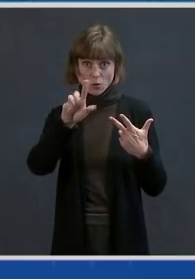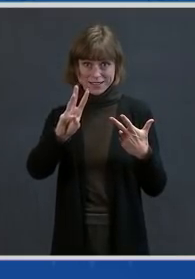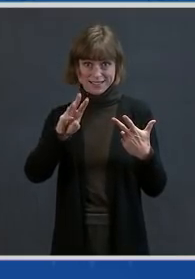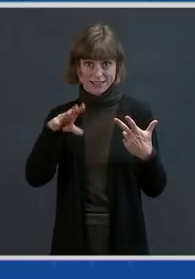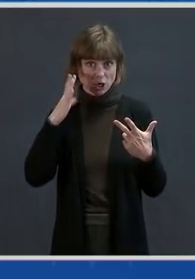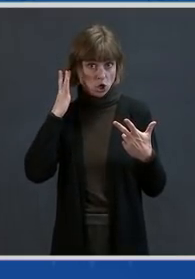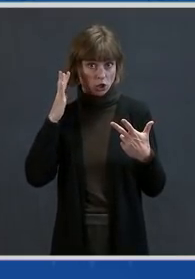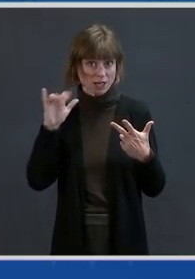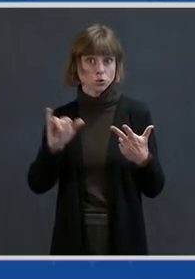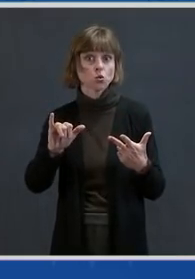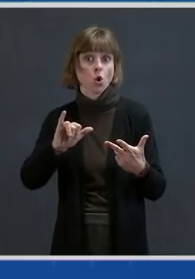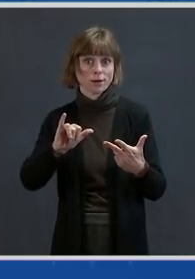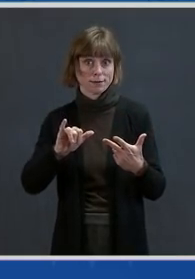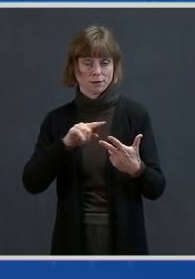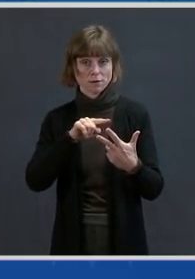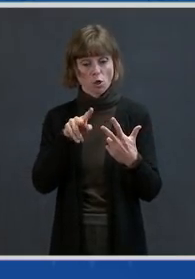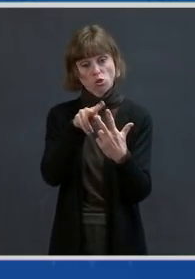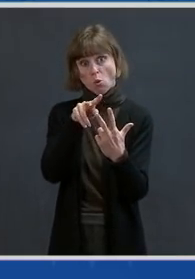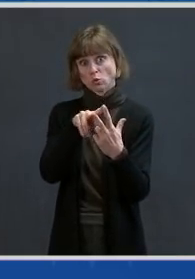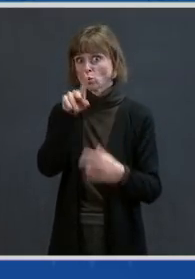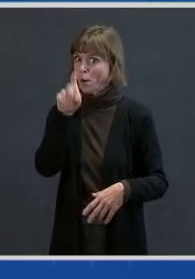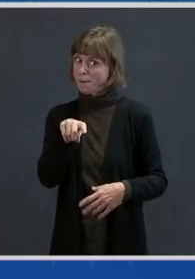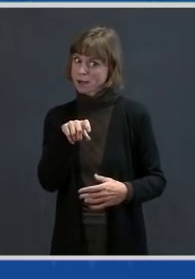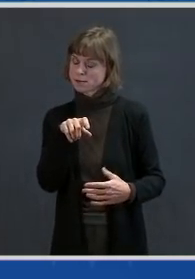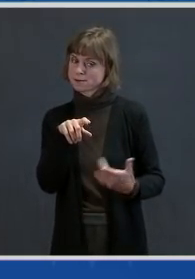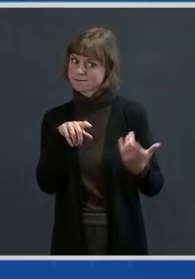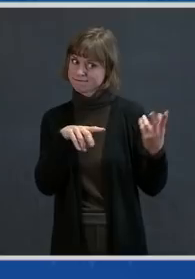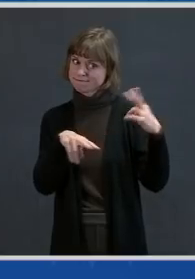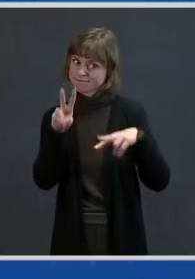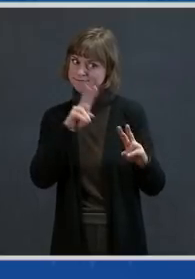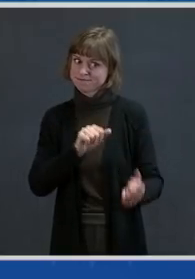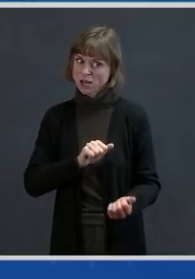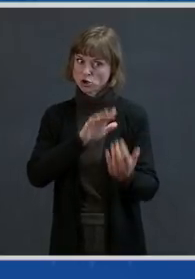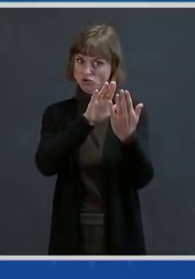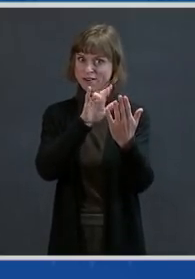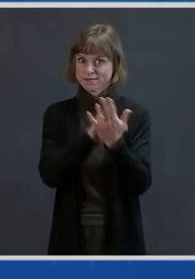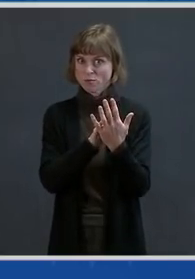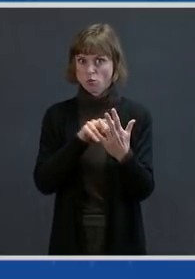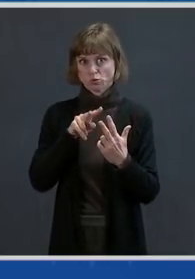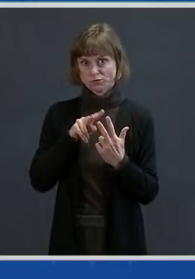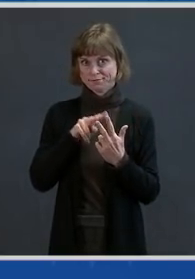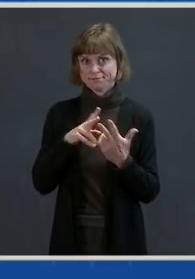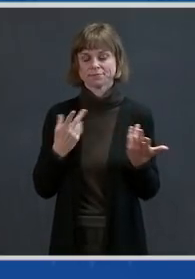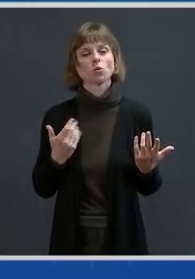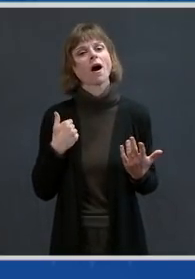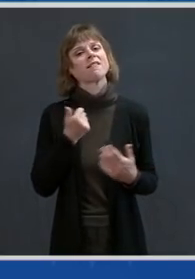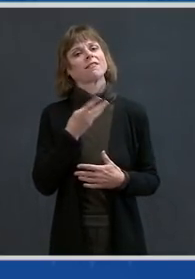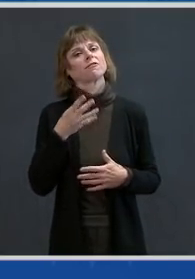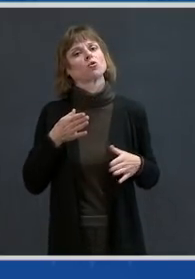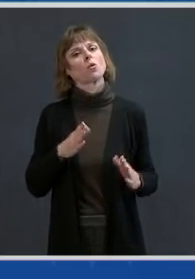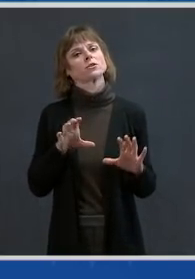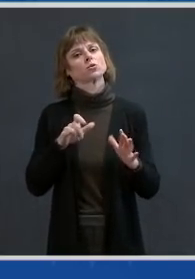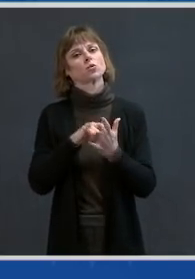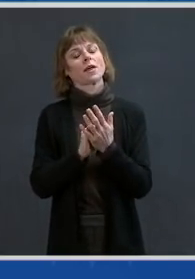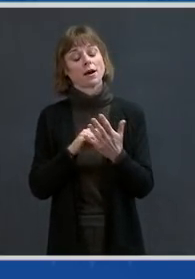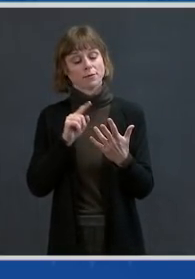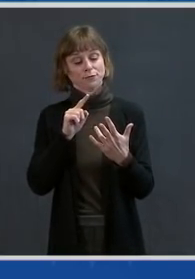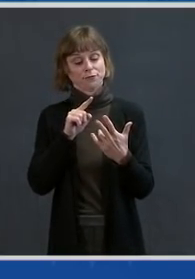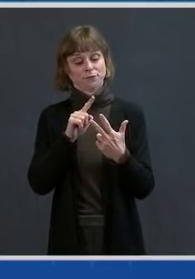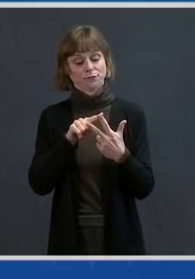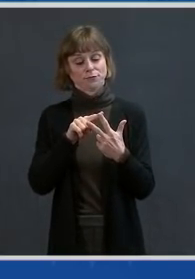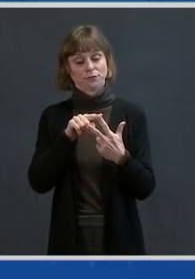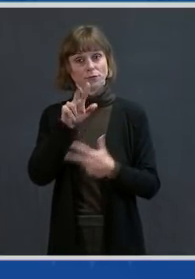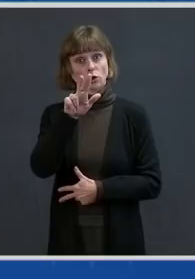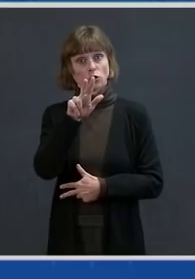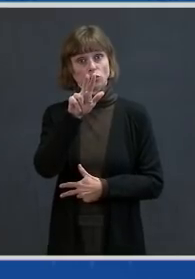must address these. There are a couple of ways of doing that. Let's take a look at the 351 that has attracted